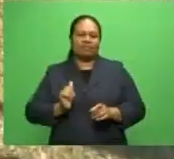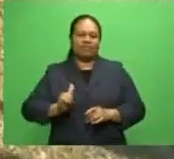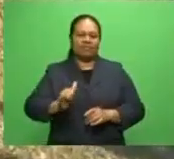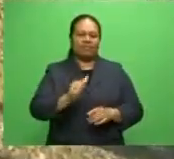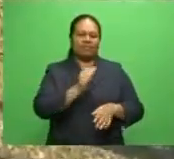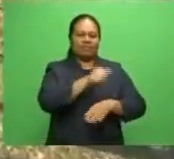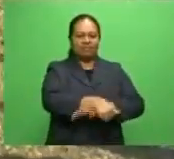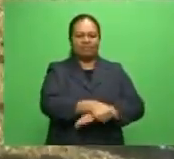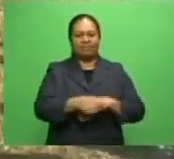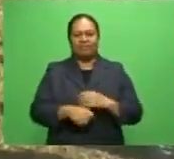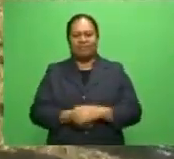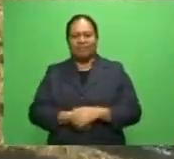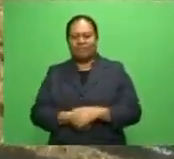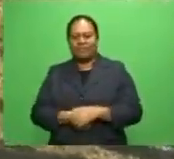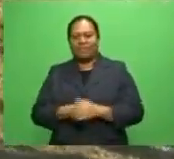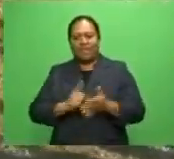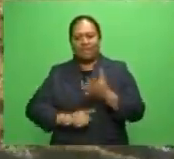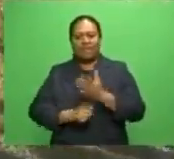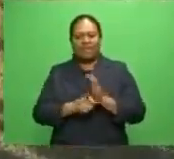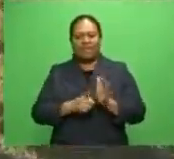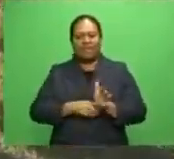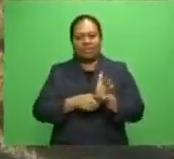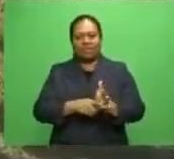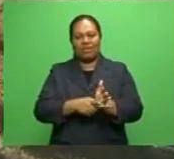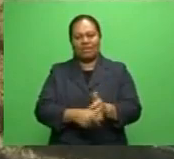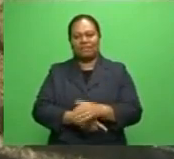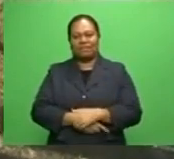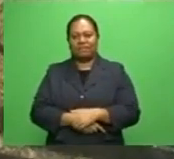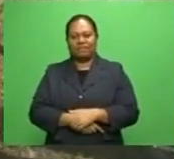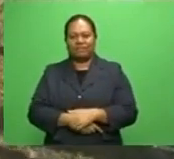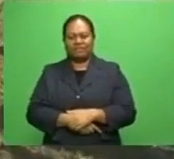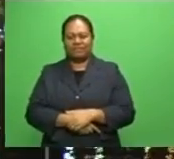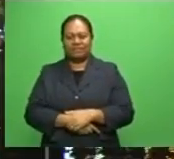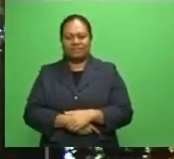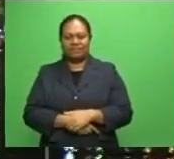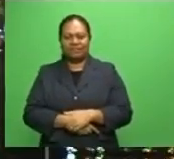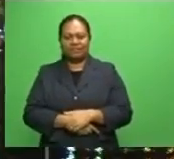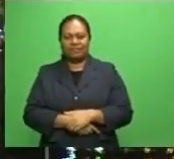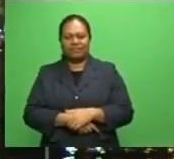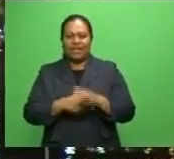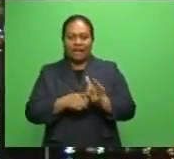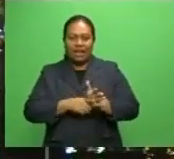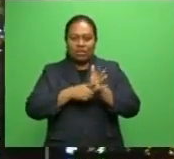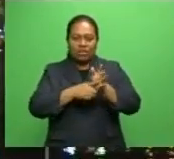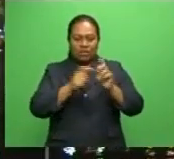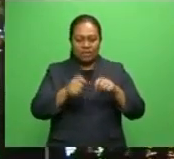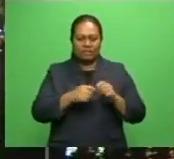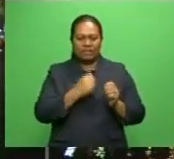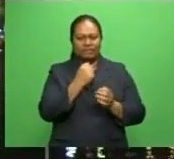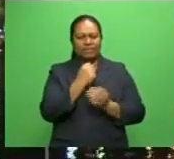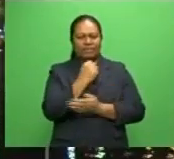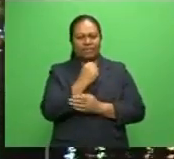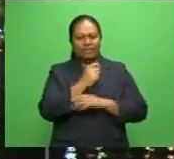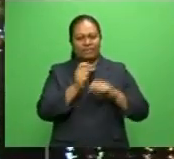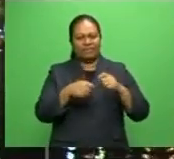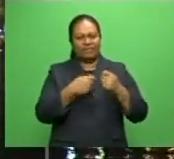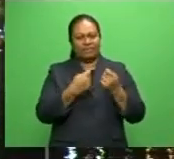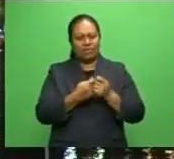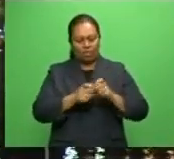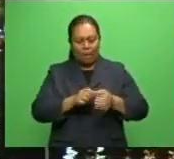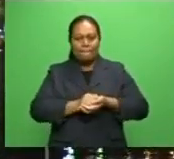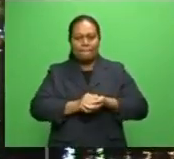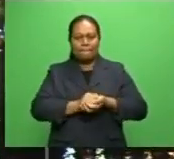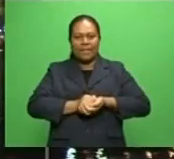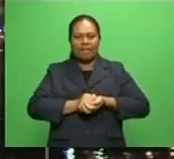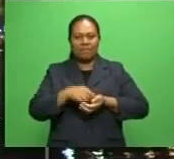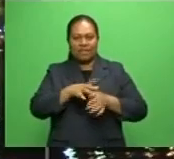Nandabu Park in Laotoka. Carlene Itavi, FBC Sport. The Laotoka rugby side aims to maintain its performance in the